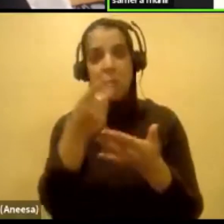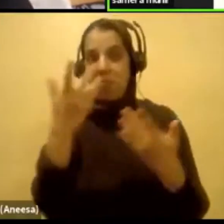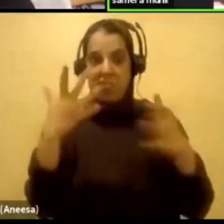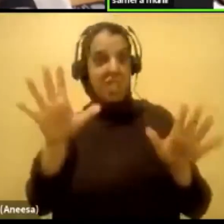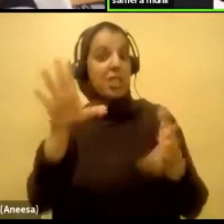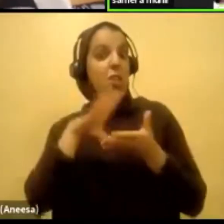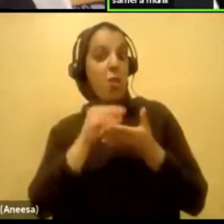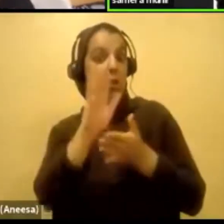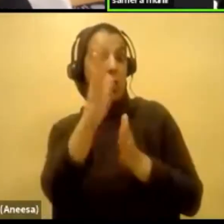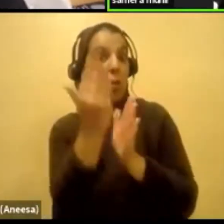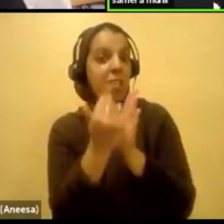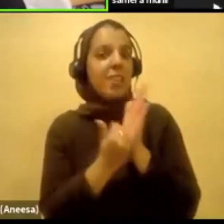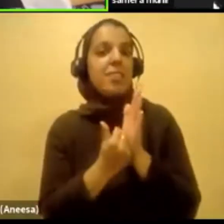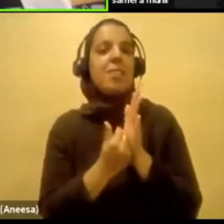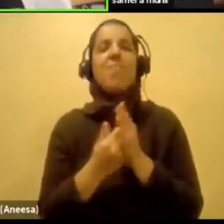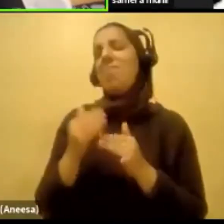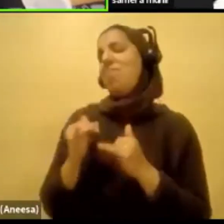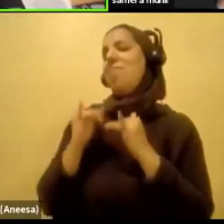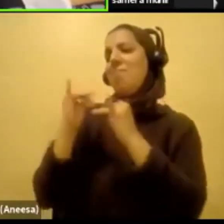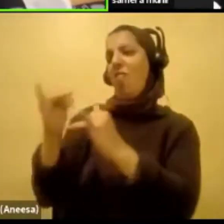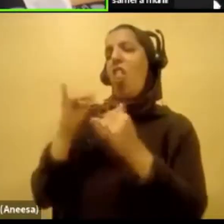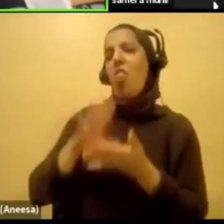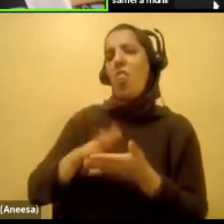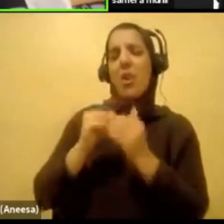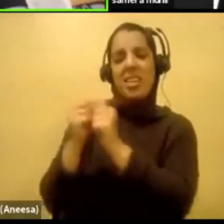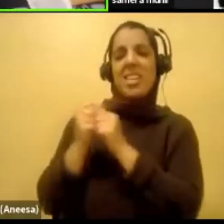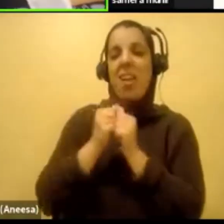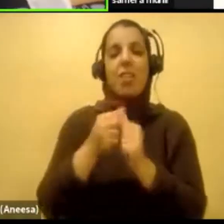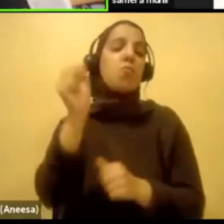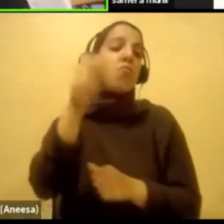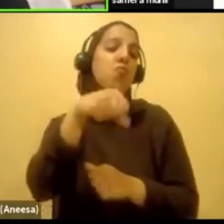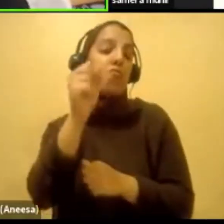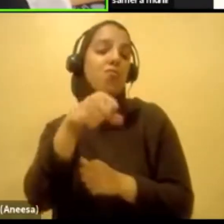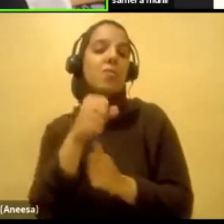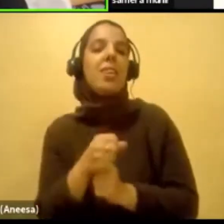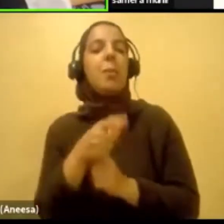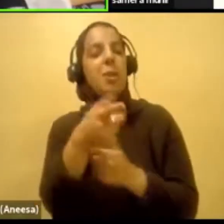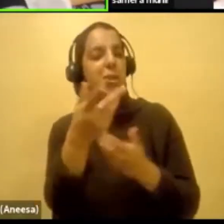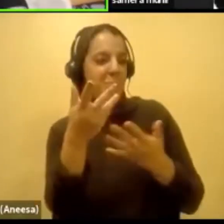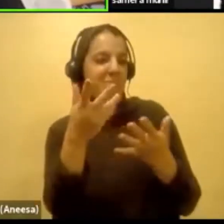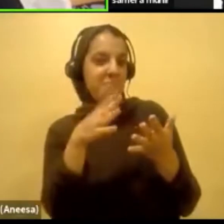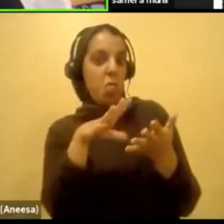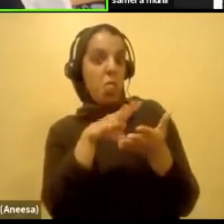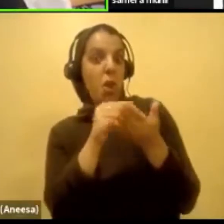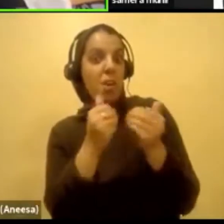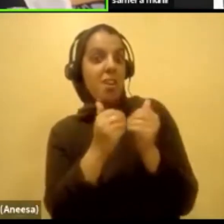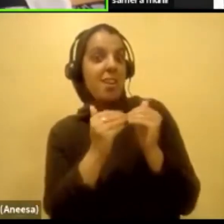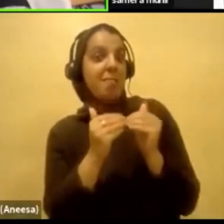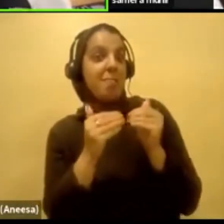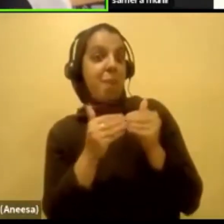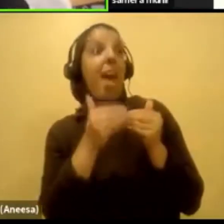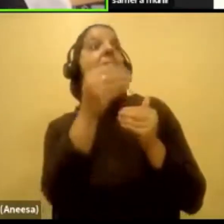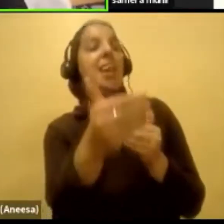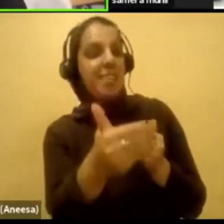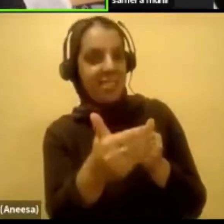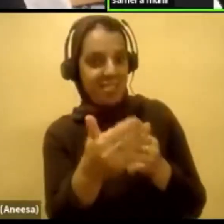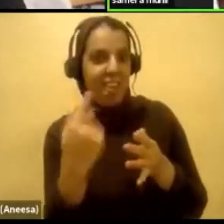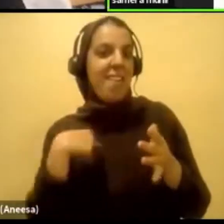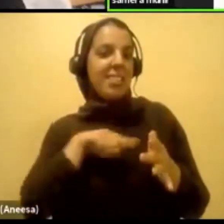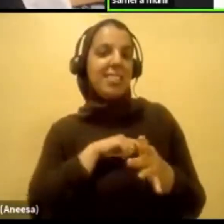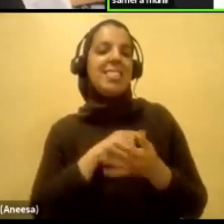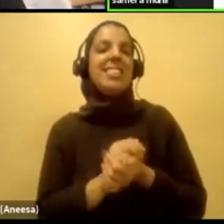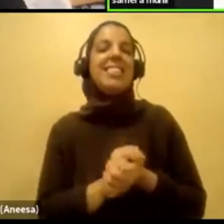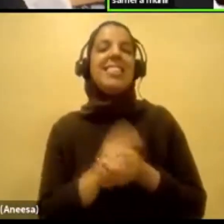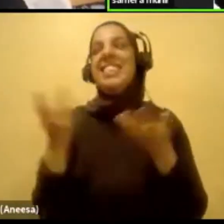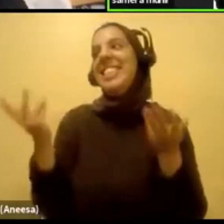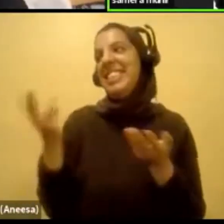know, we're all learning, you know, but you kind of beat us to the chase a little bit. Oh, no. All right.